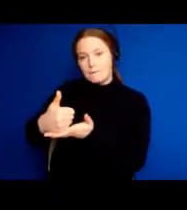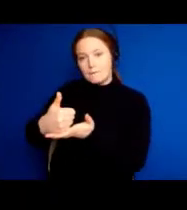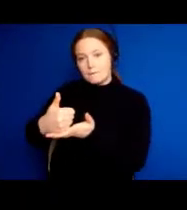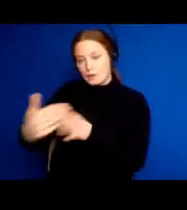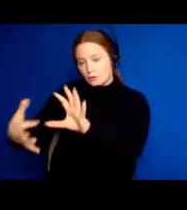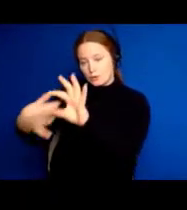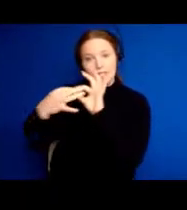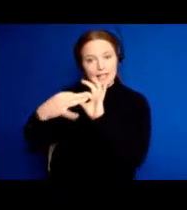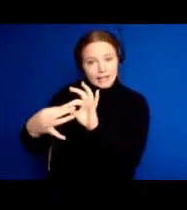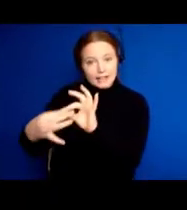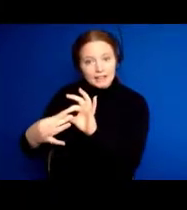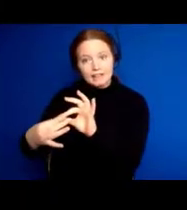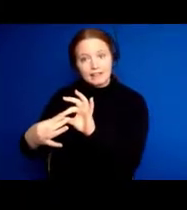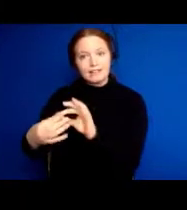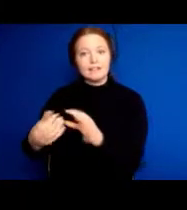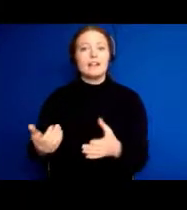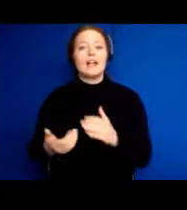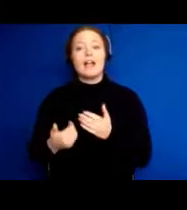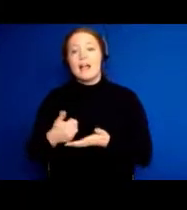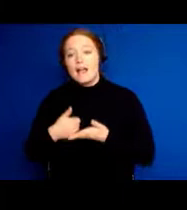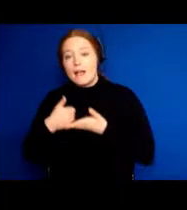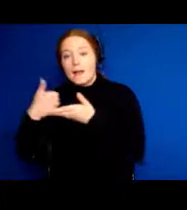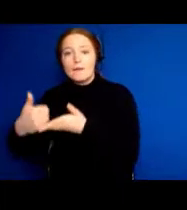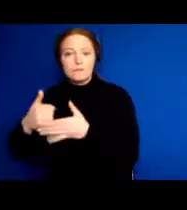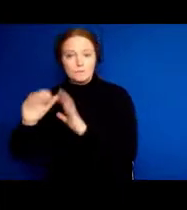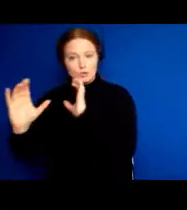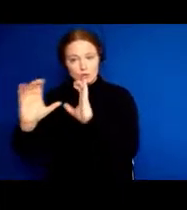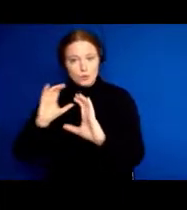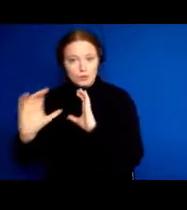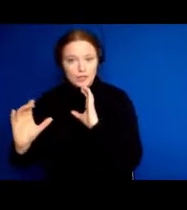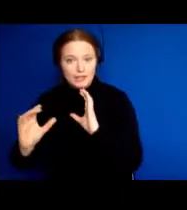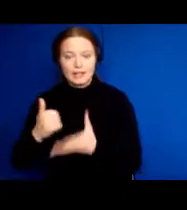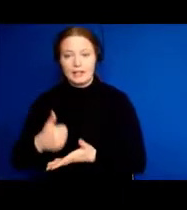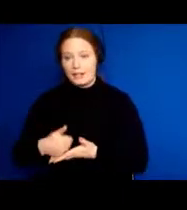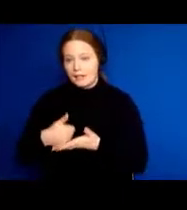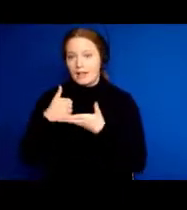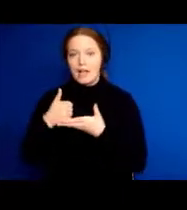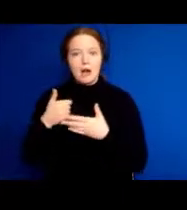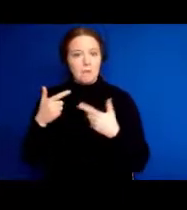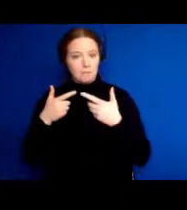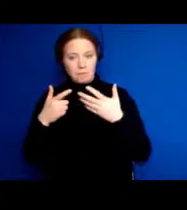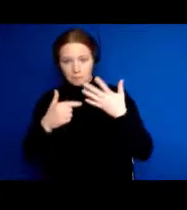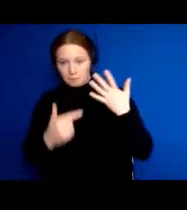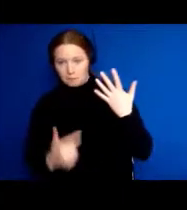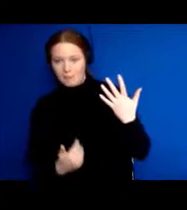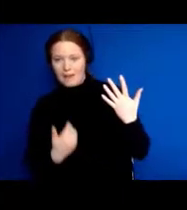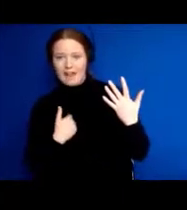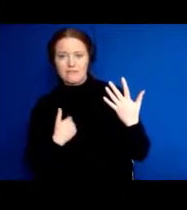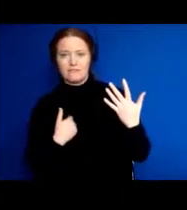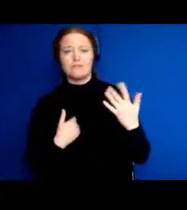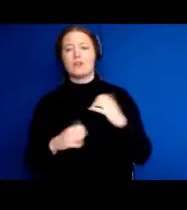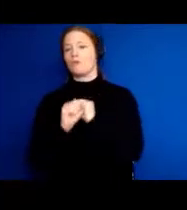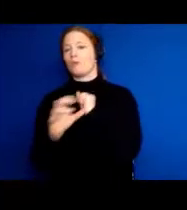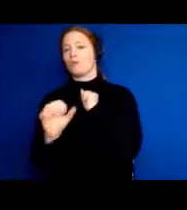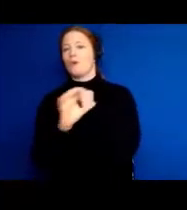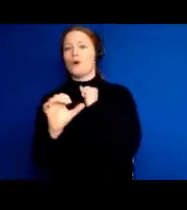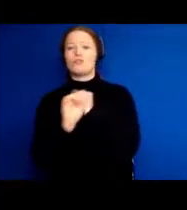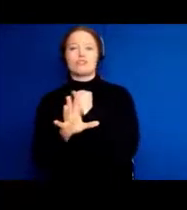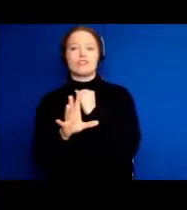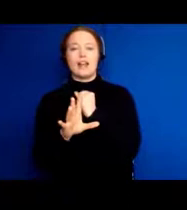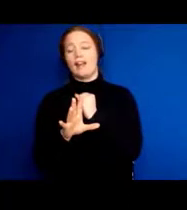socially if that has been a problem for you. But do not be fooled by some of the misleading